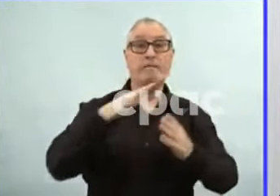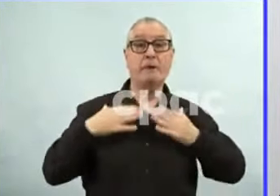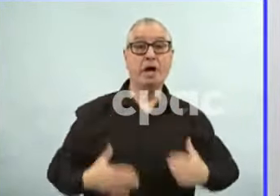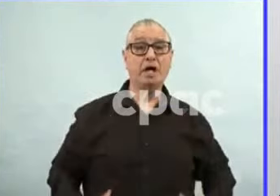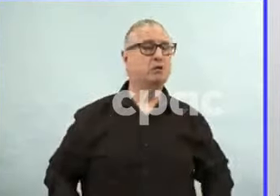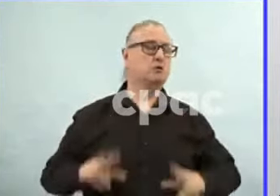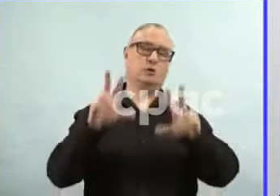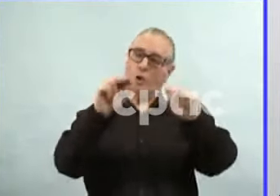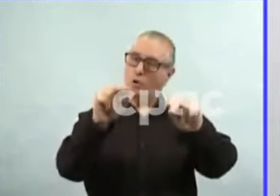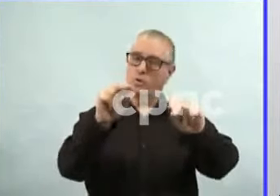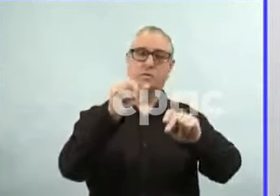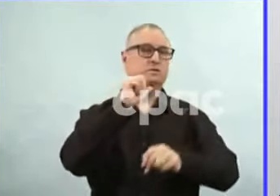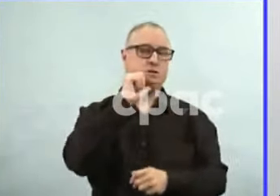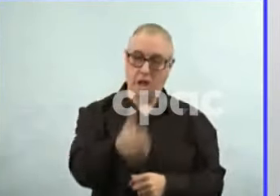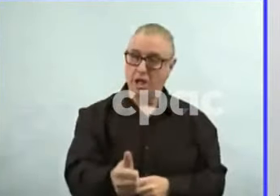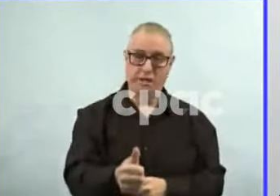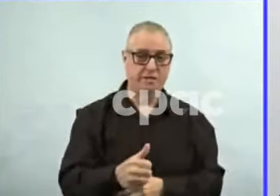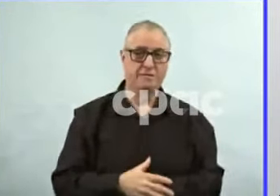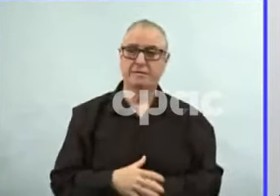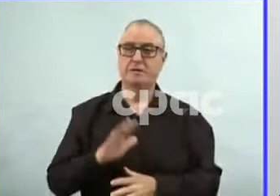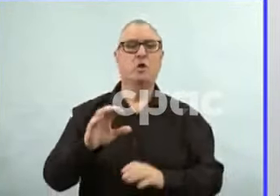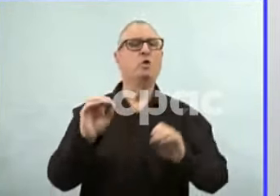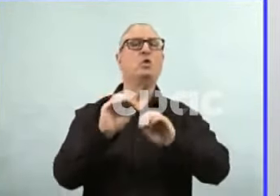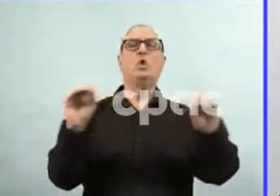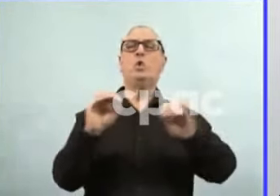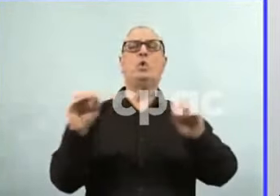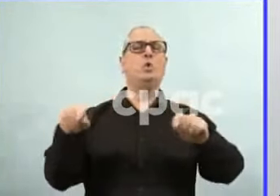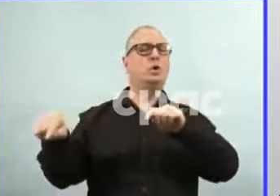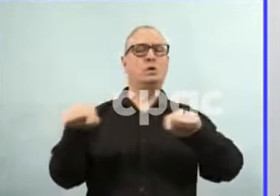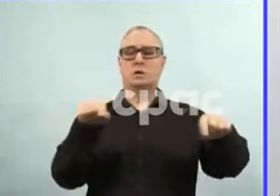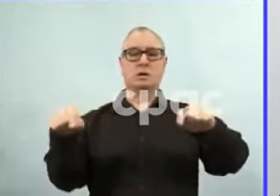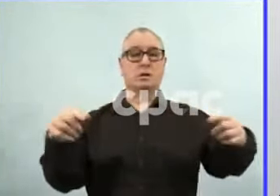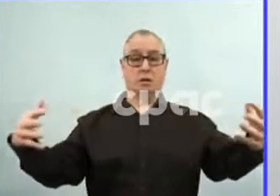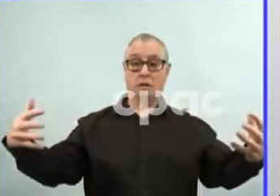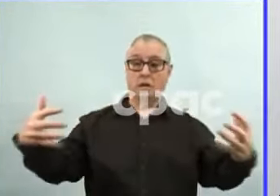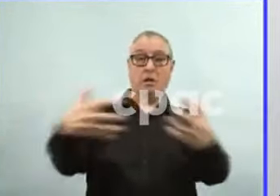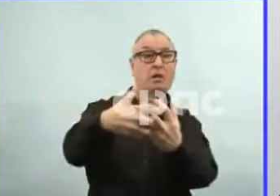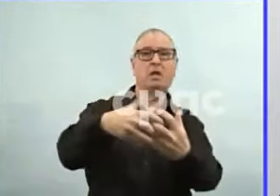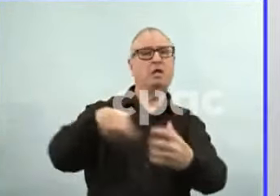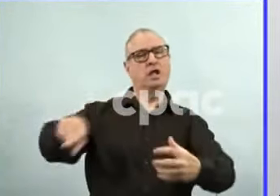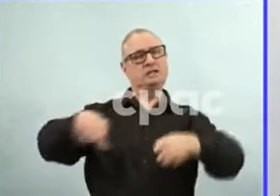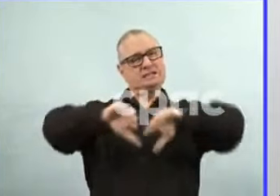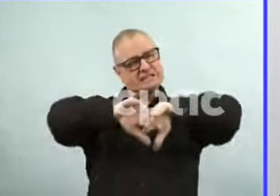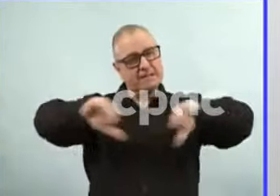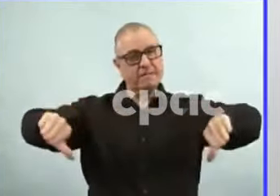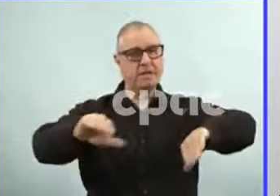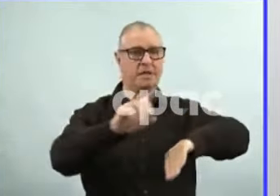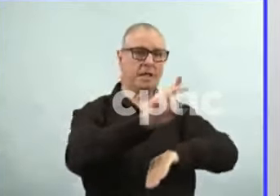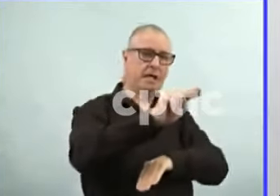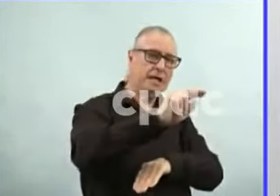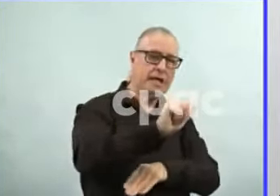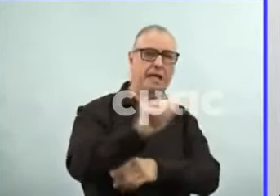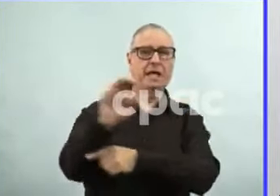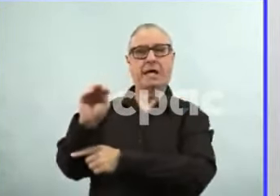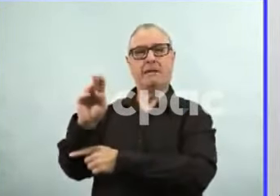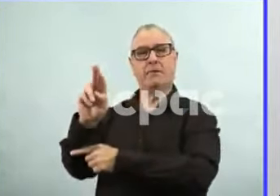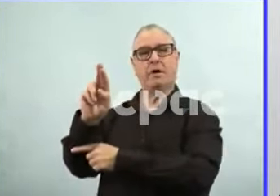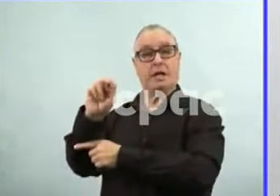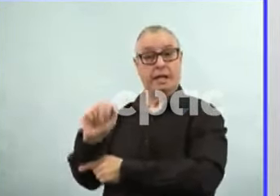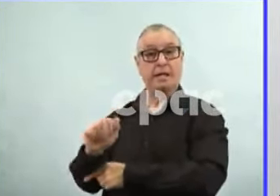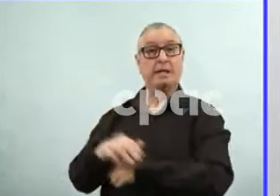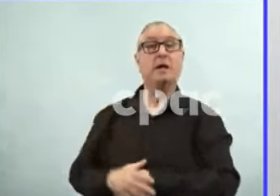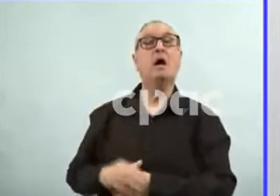do not affect or interact with your DNA. So we can be assured there will be no long-term DNA-altering effects from these